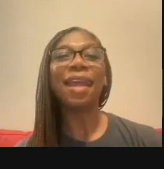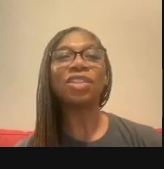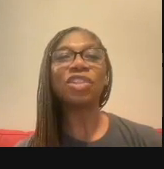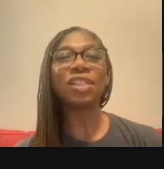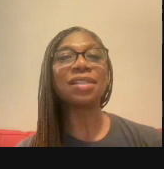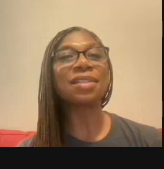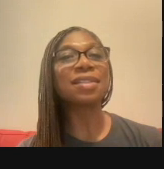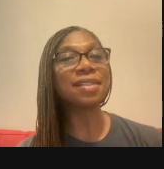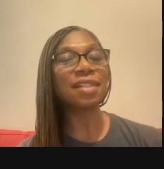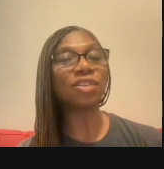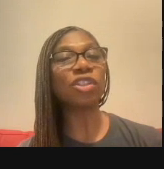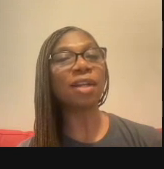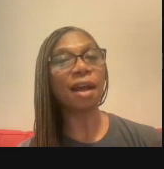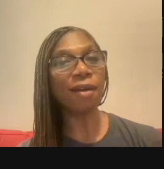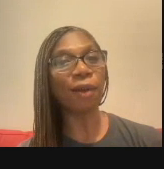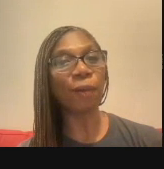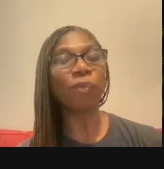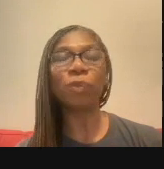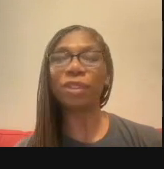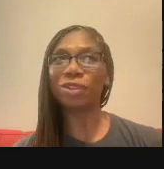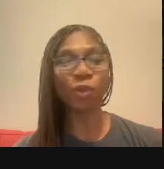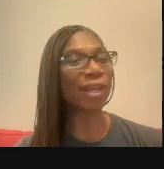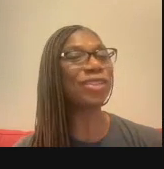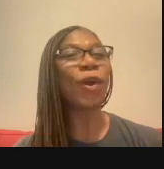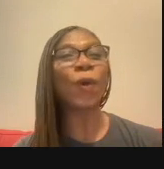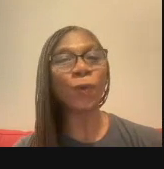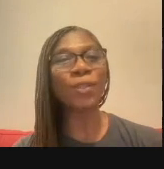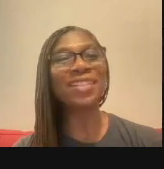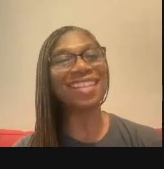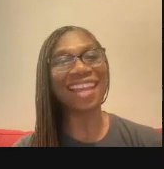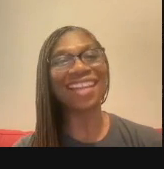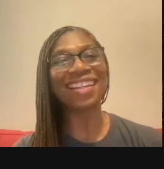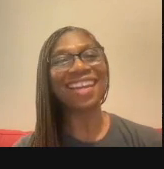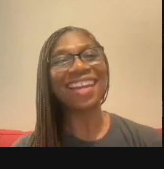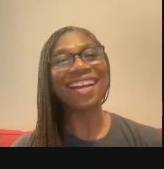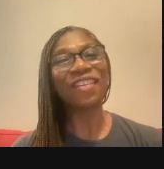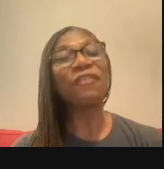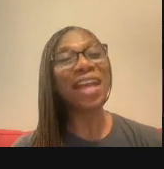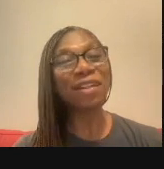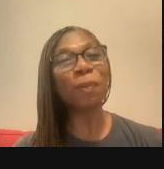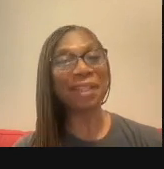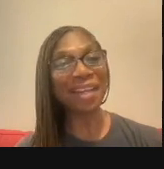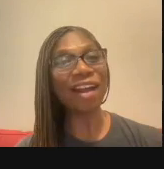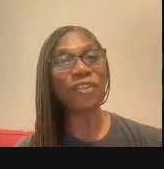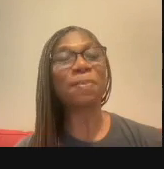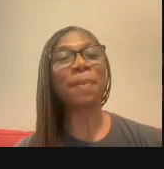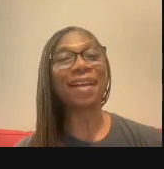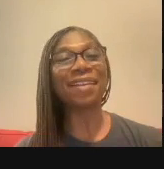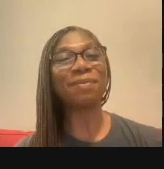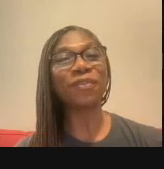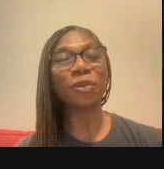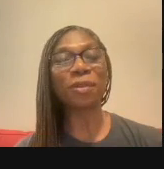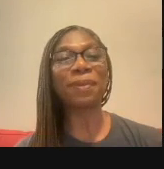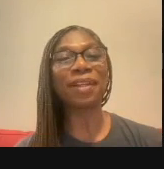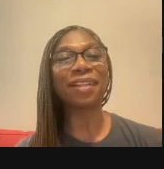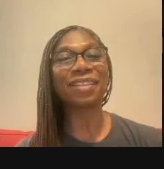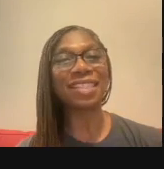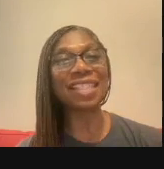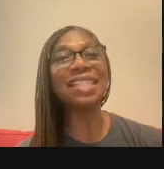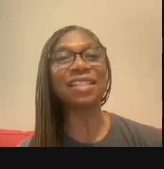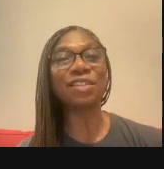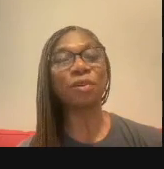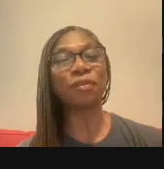and she is assisting Chicago with trying to hold that final playoff spot before the